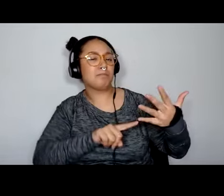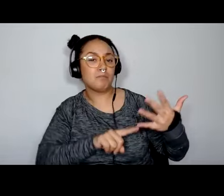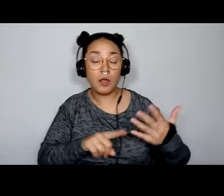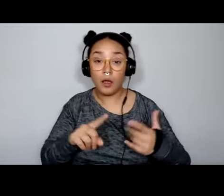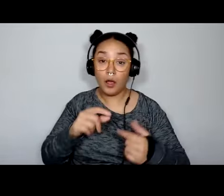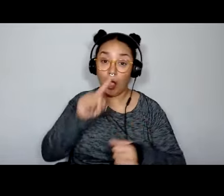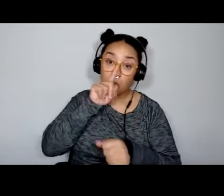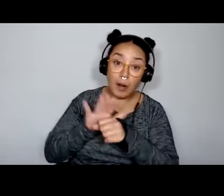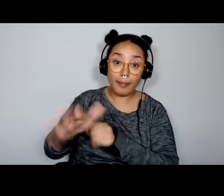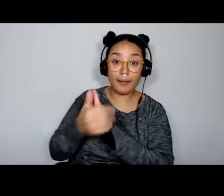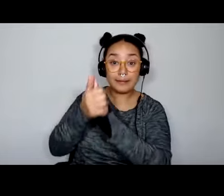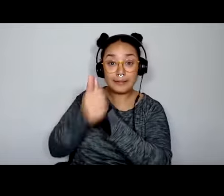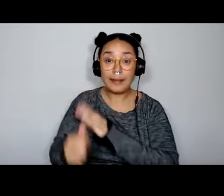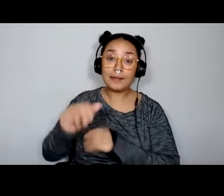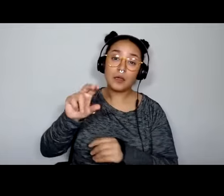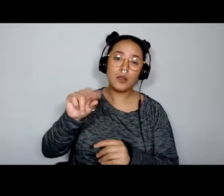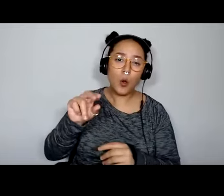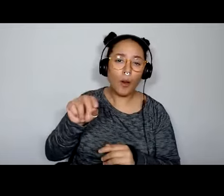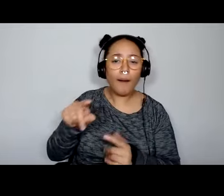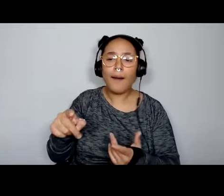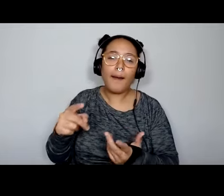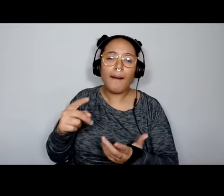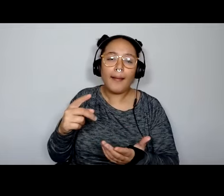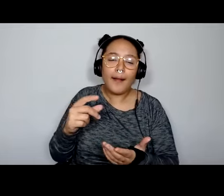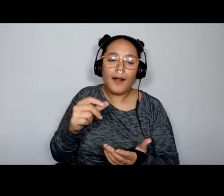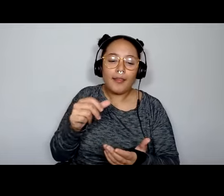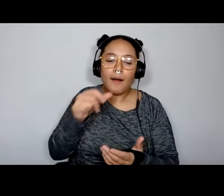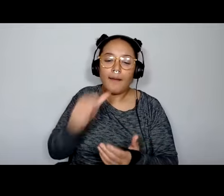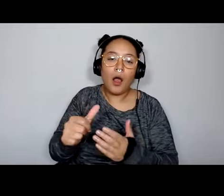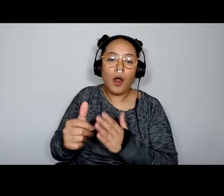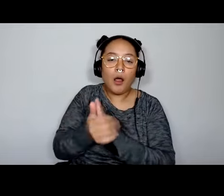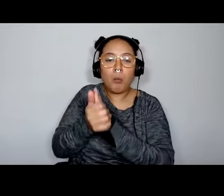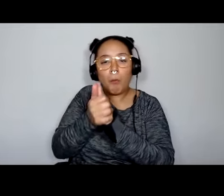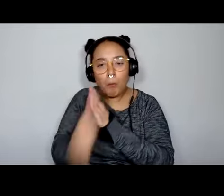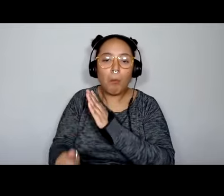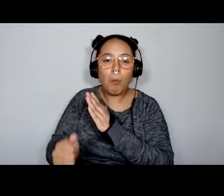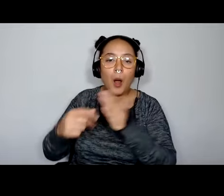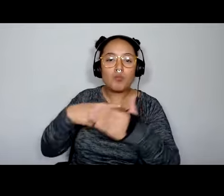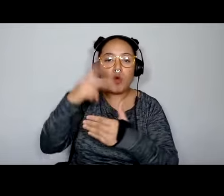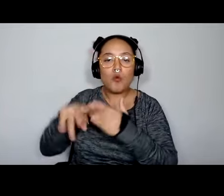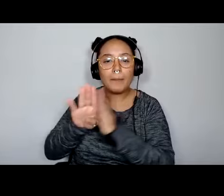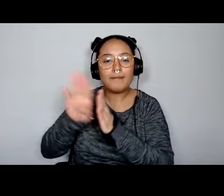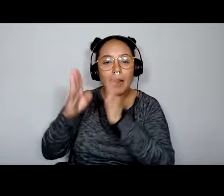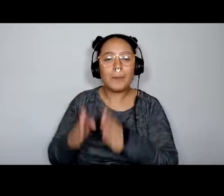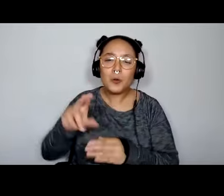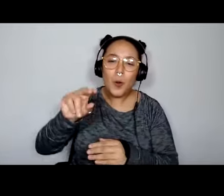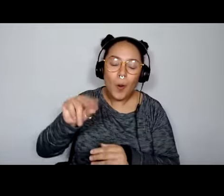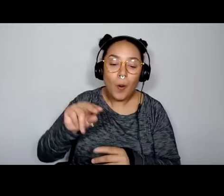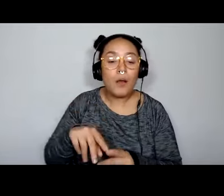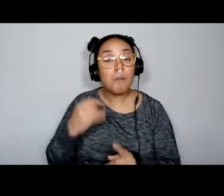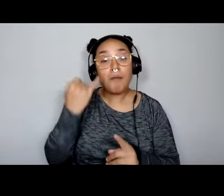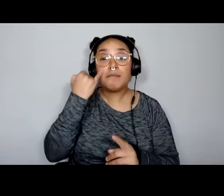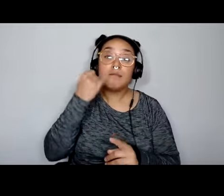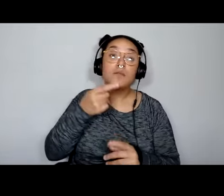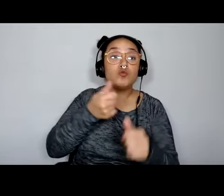have. In other words, they're not going to be five programmers yet, probably. You might, we do our best to match, but if you're a theater company, we might give you